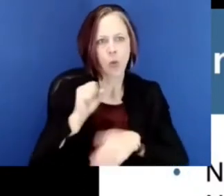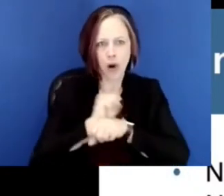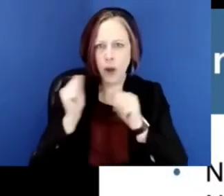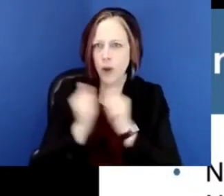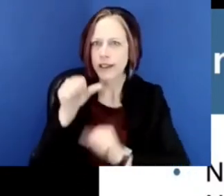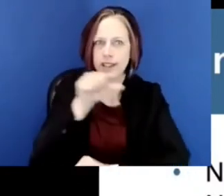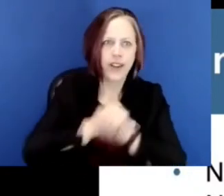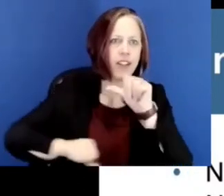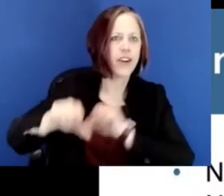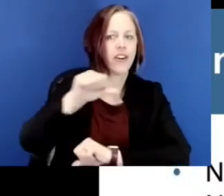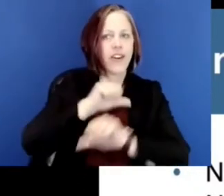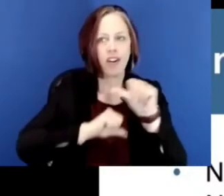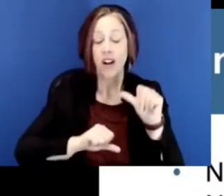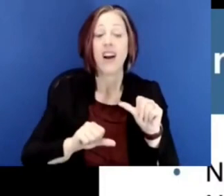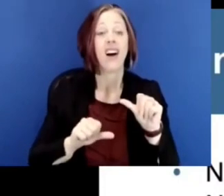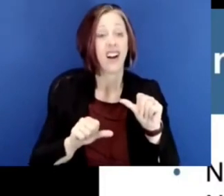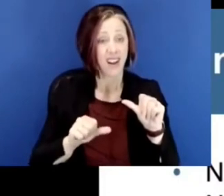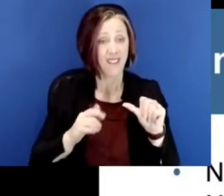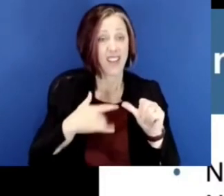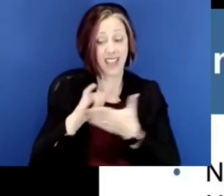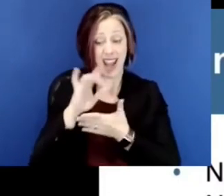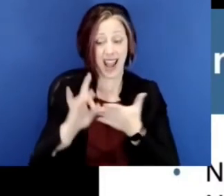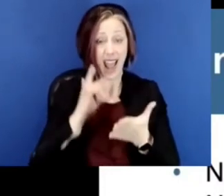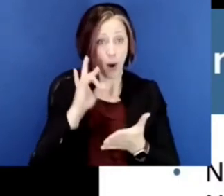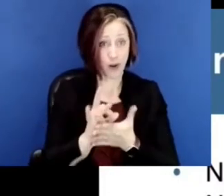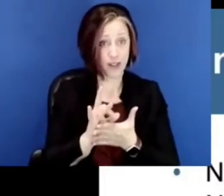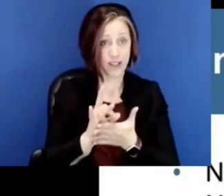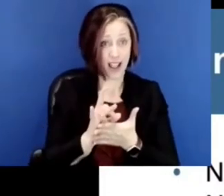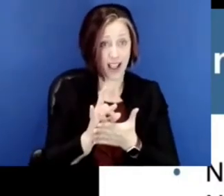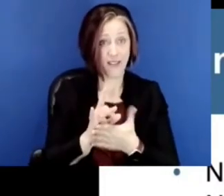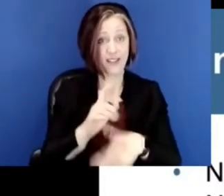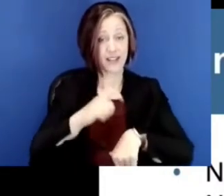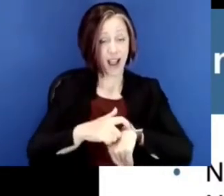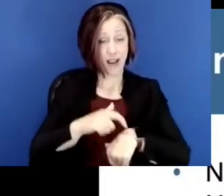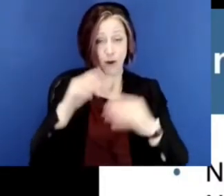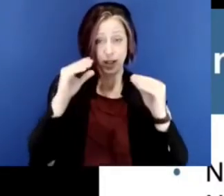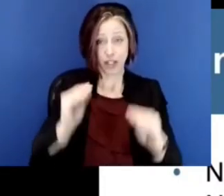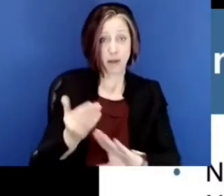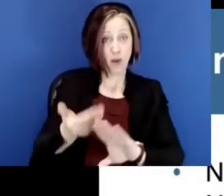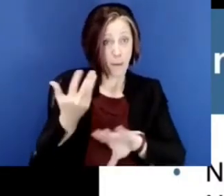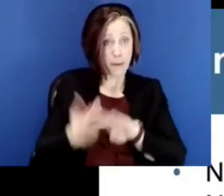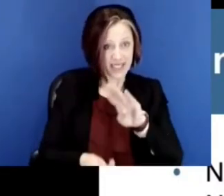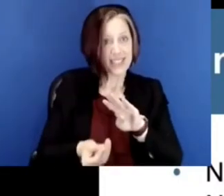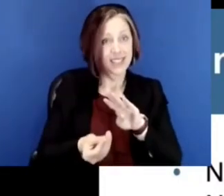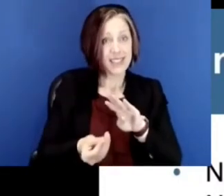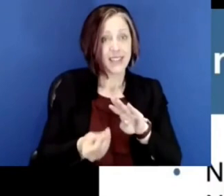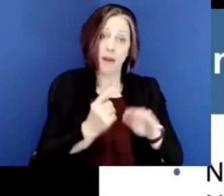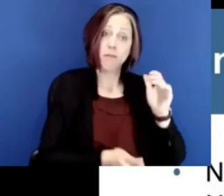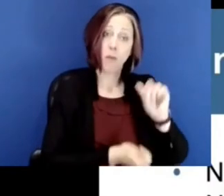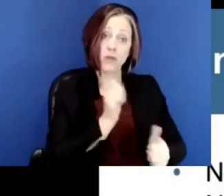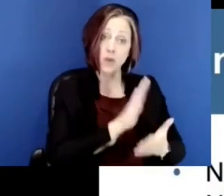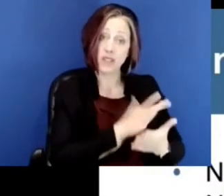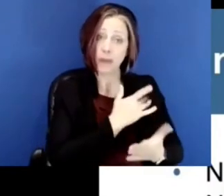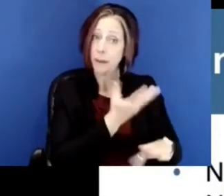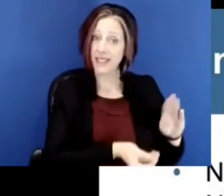are working with one another. We found that eight hours of differential time for teachers that was missing in most